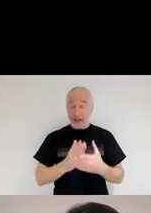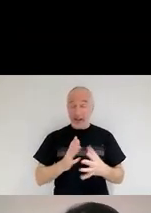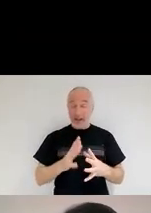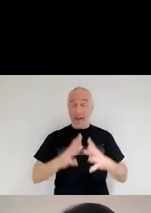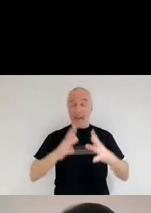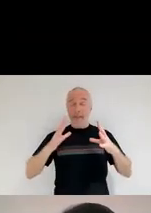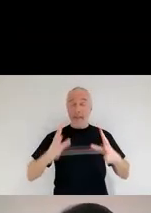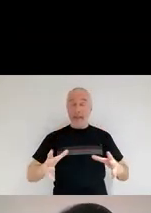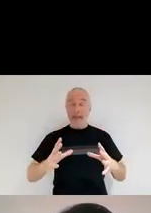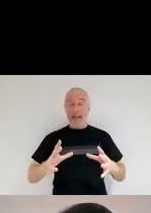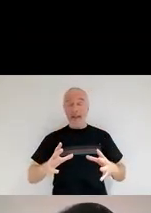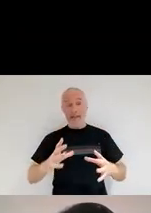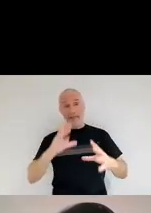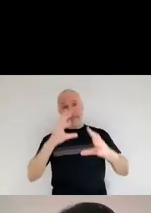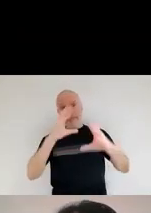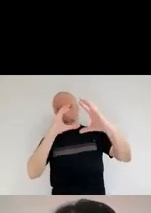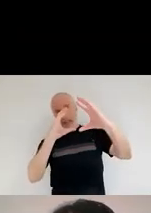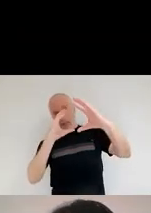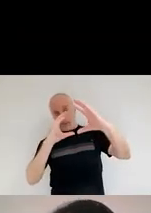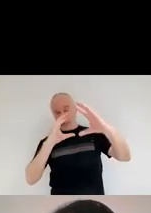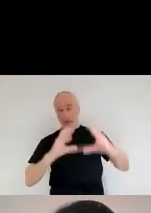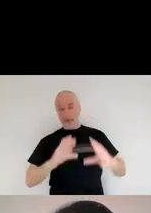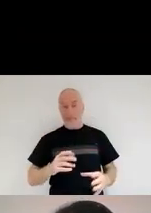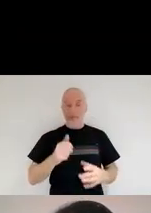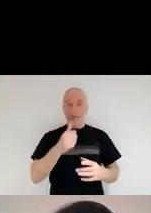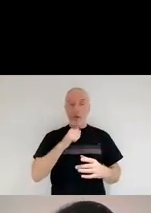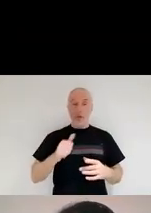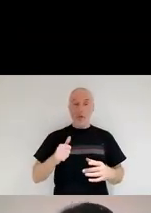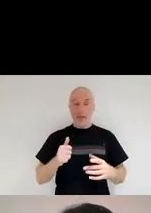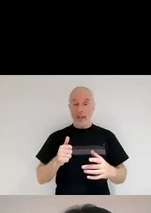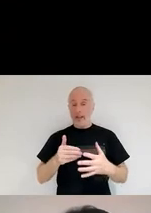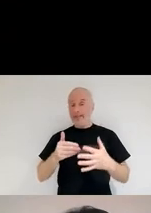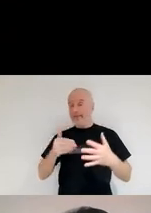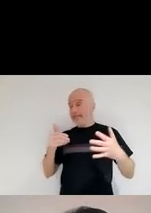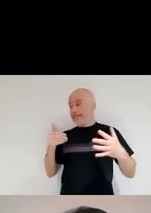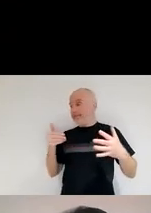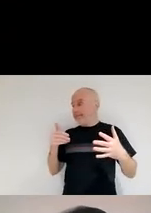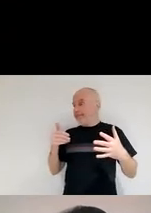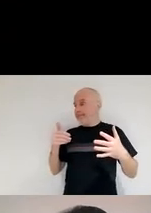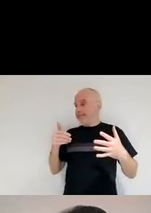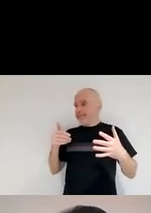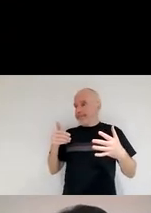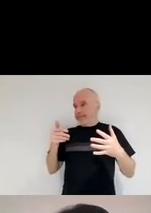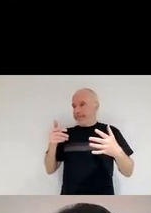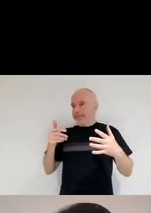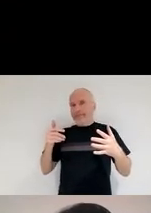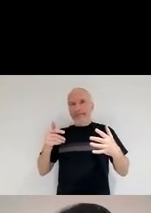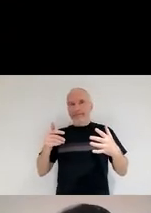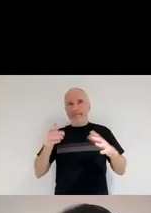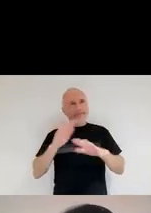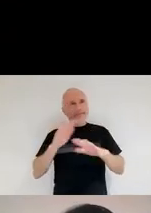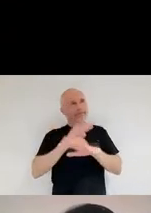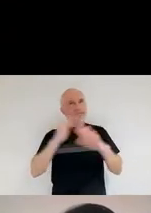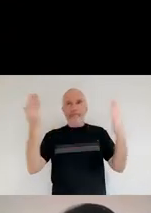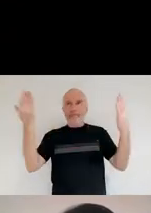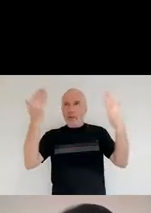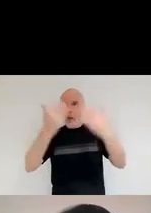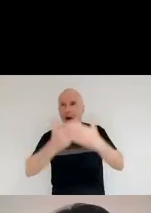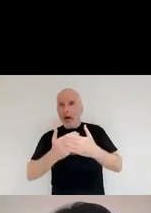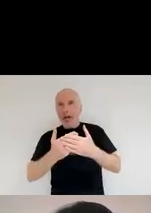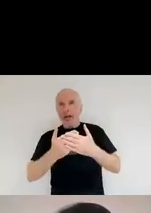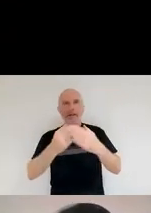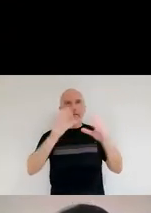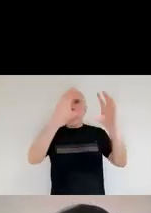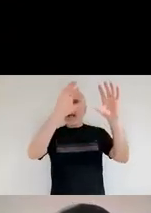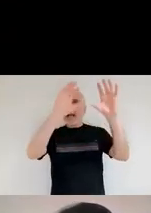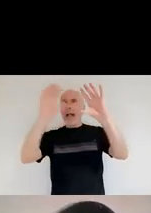usually somewhere that is very far away from any noise and where we are going to have the least clouds and a